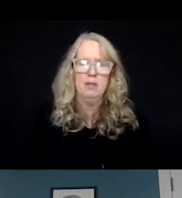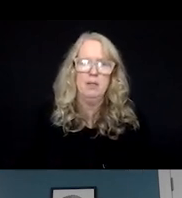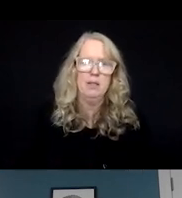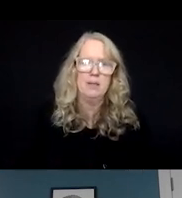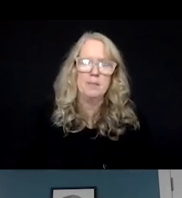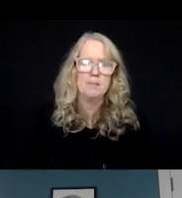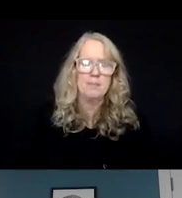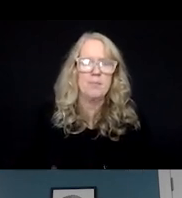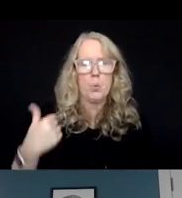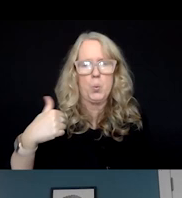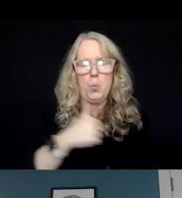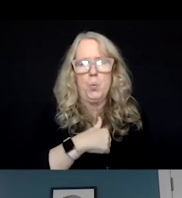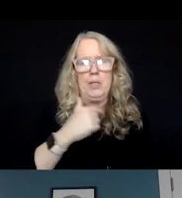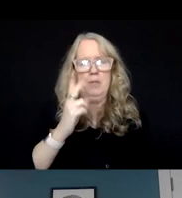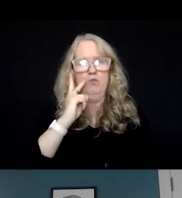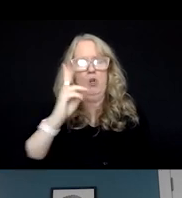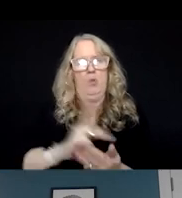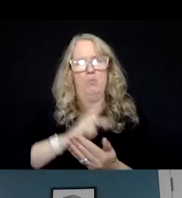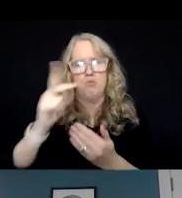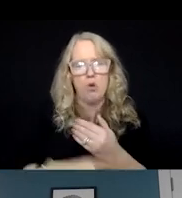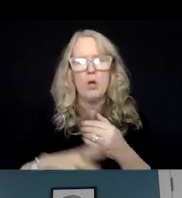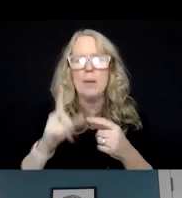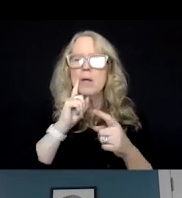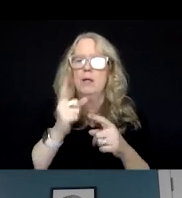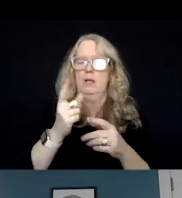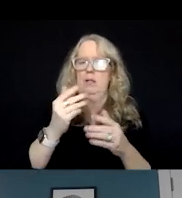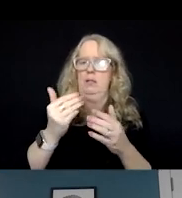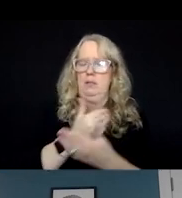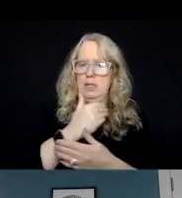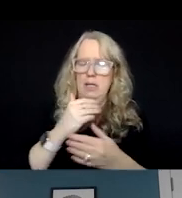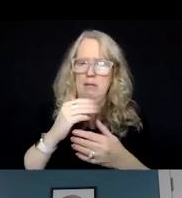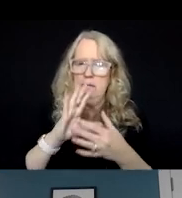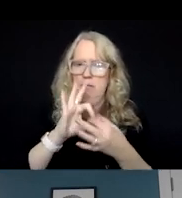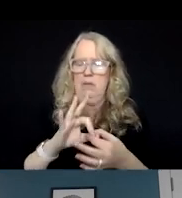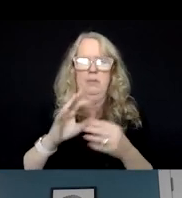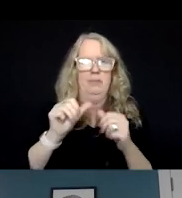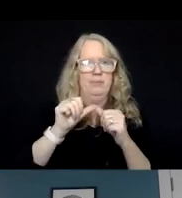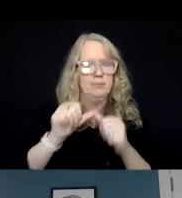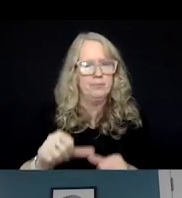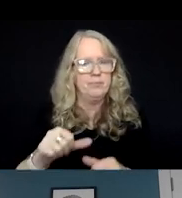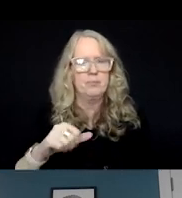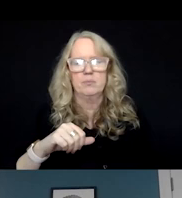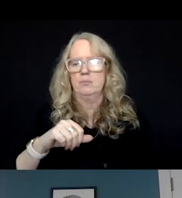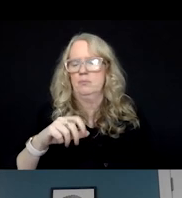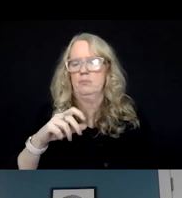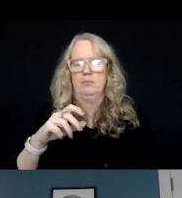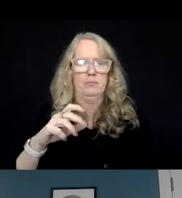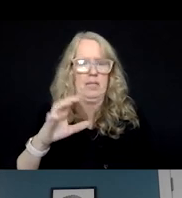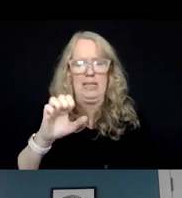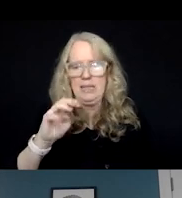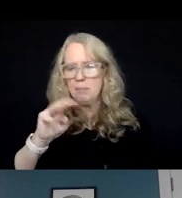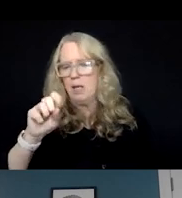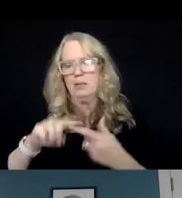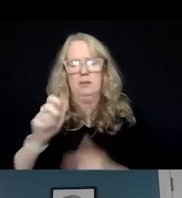we had, we saw our programs as having no real core model, long lengths to stay, long EMS and law